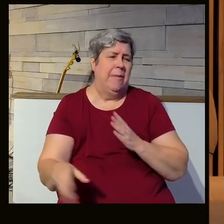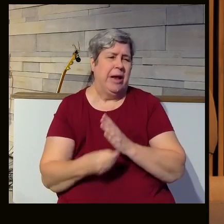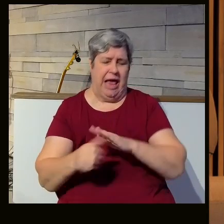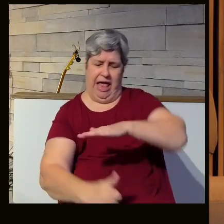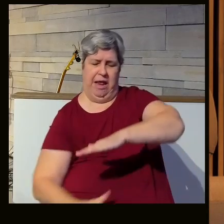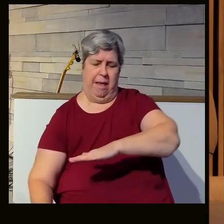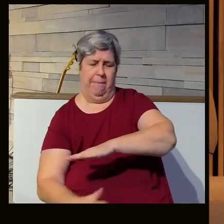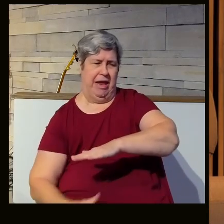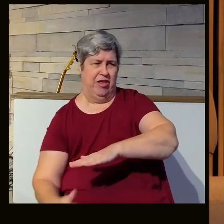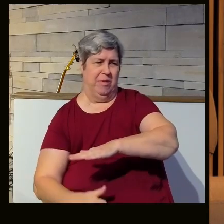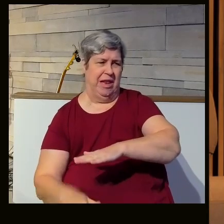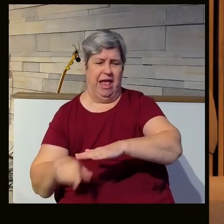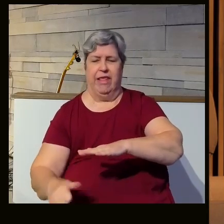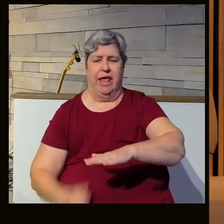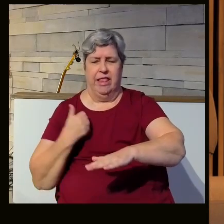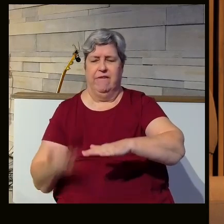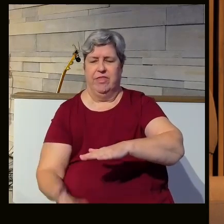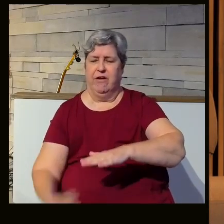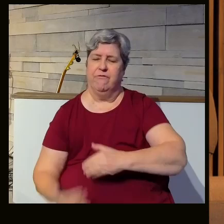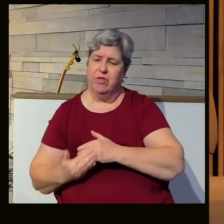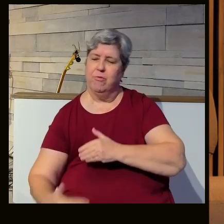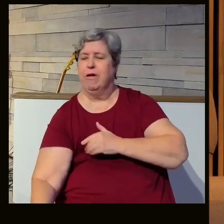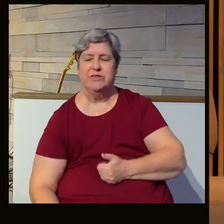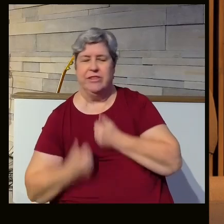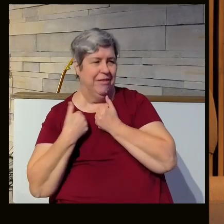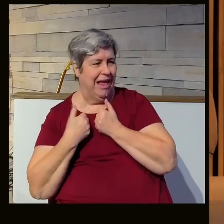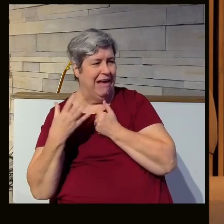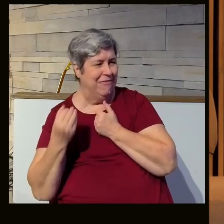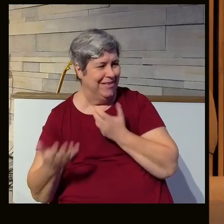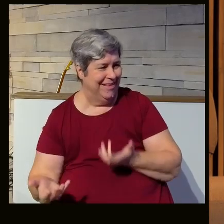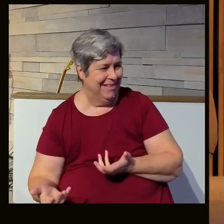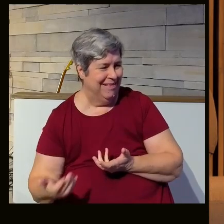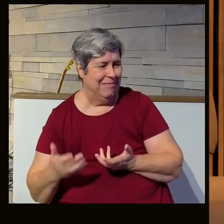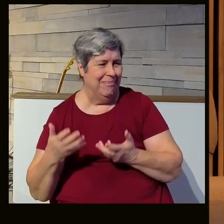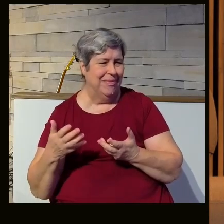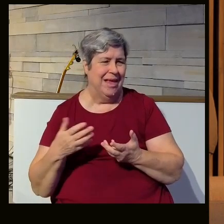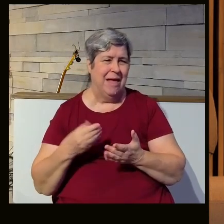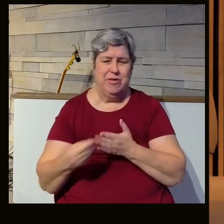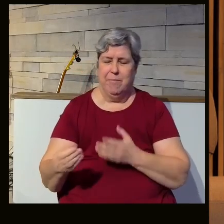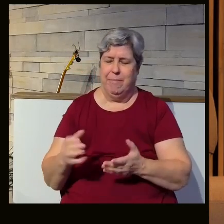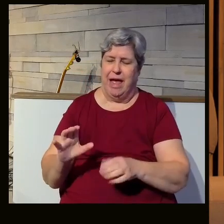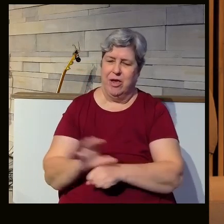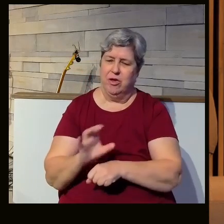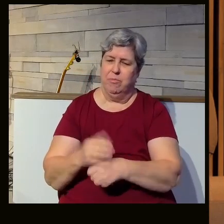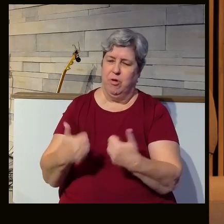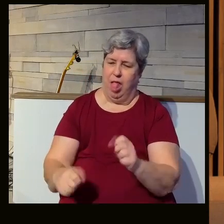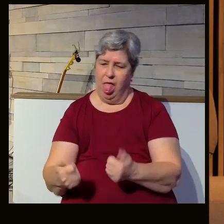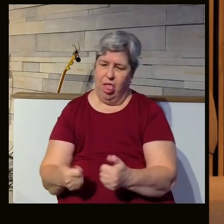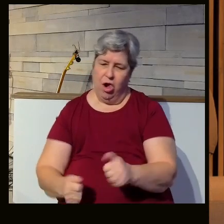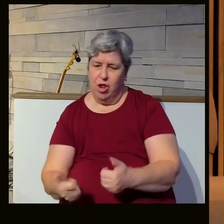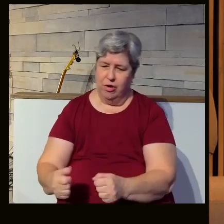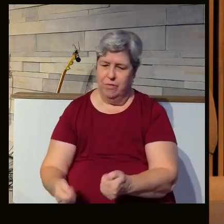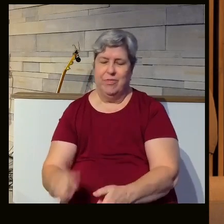basement onto our home and have them a place to live for the rest of their lives, you know? And then I'm just going to buy computer games for them, right? And then they're going